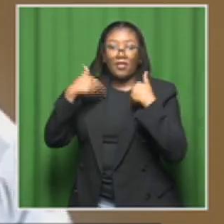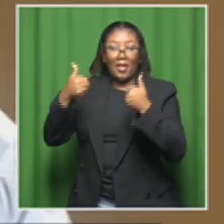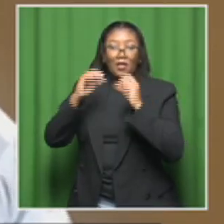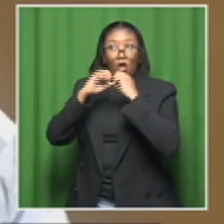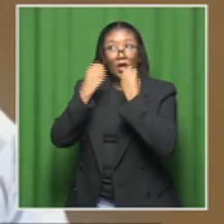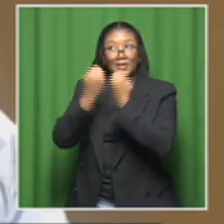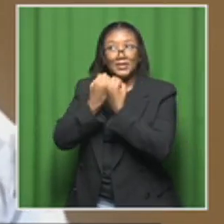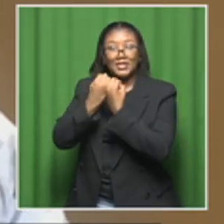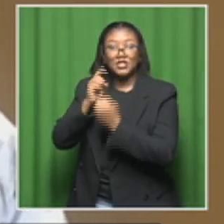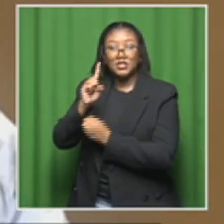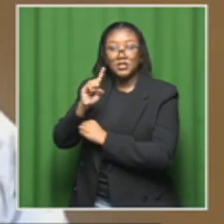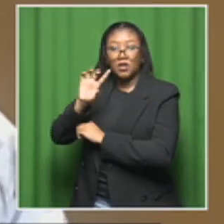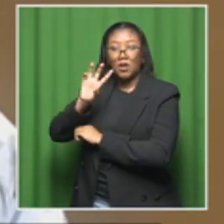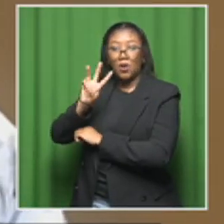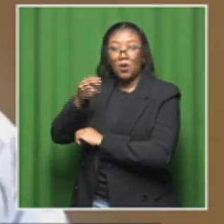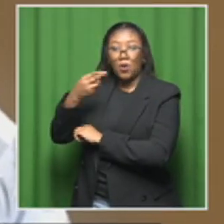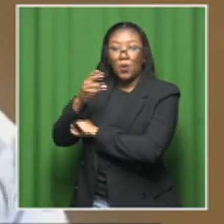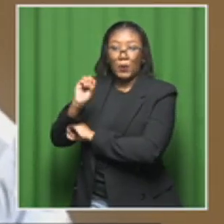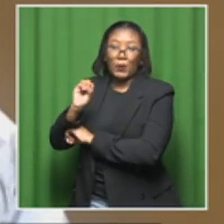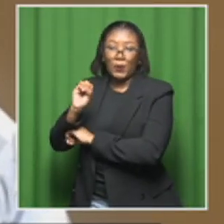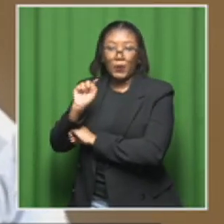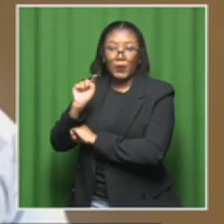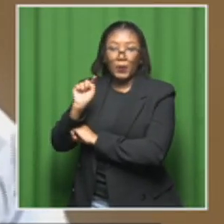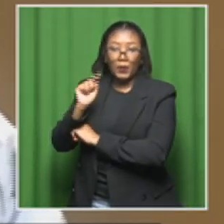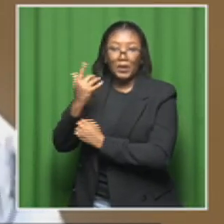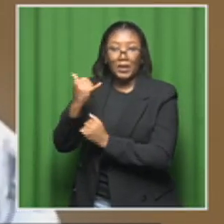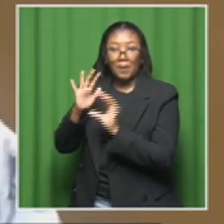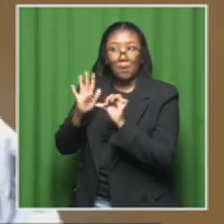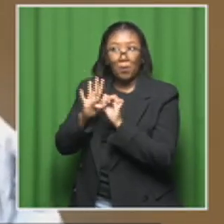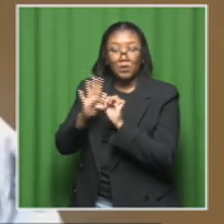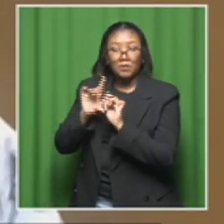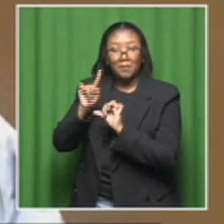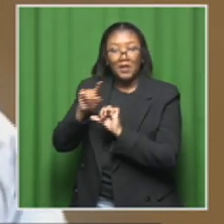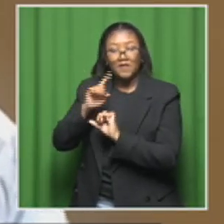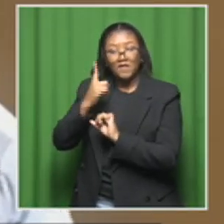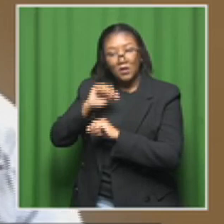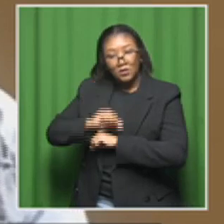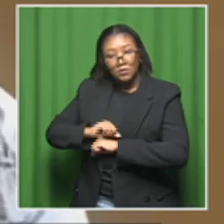most important thing is to get good coverage in girls.